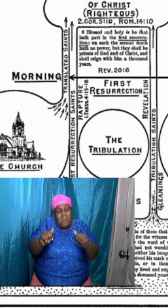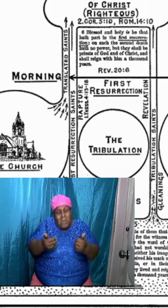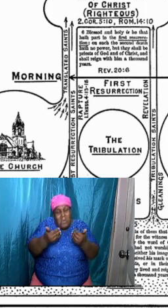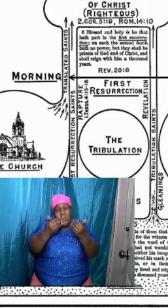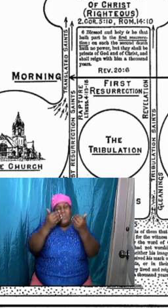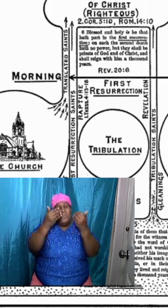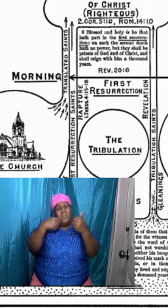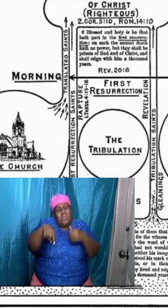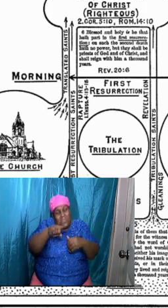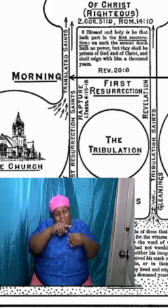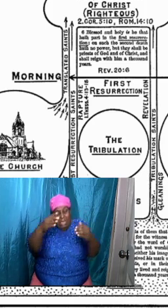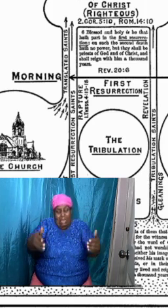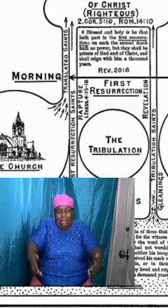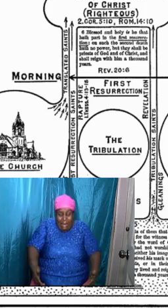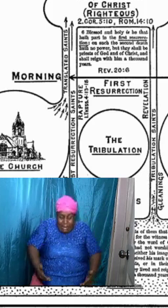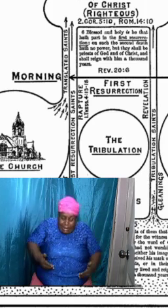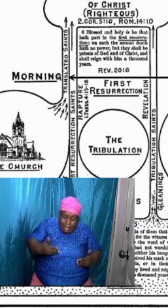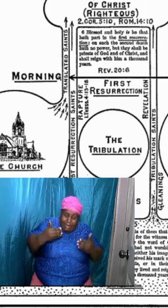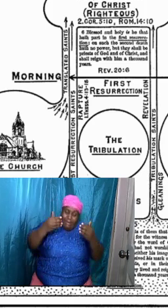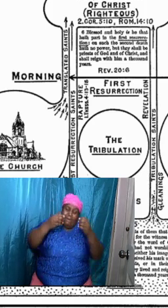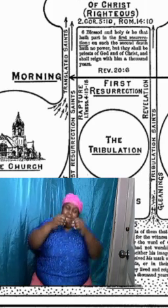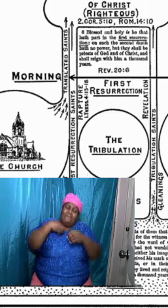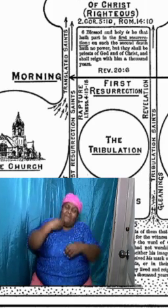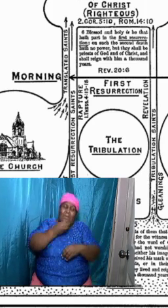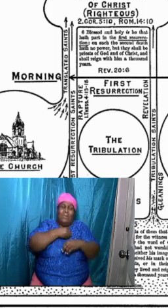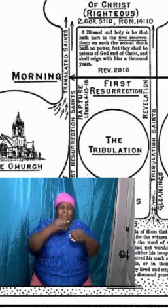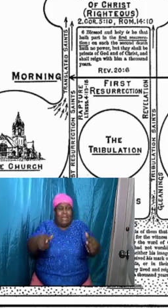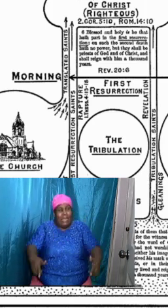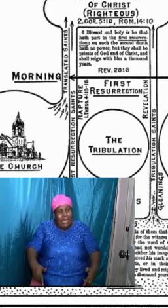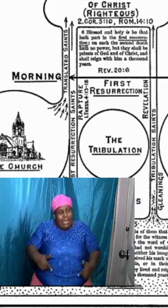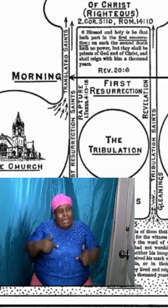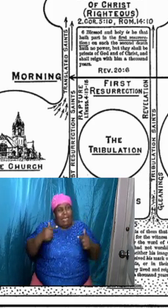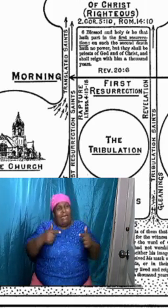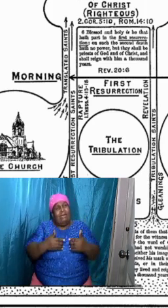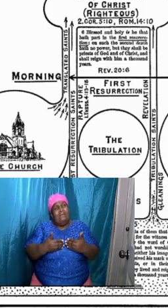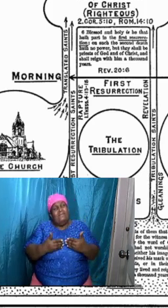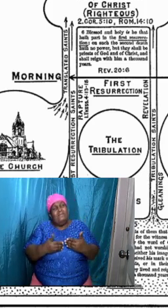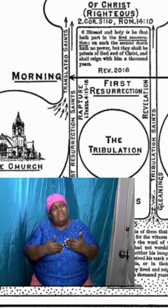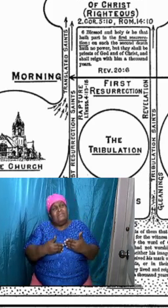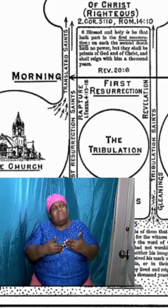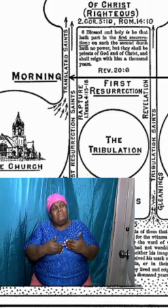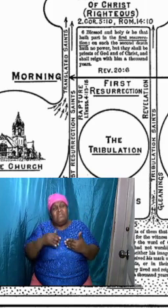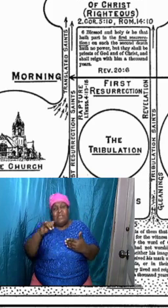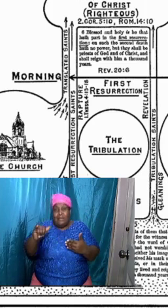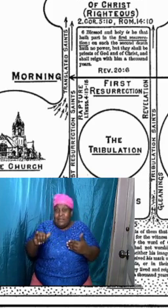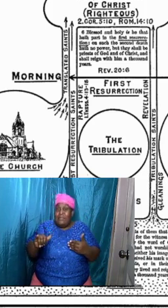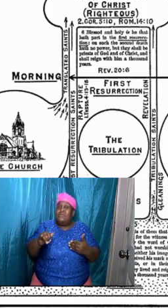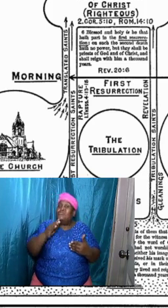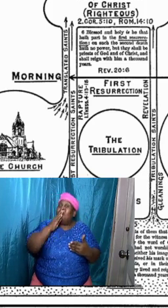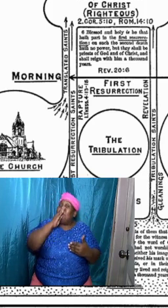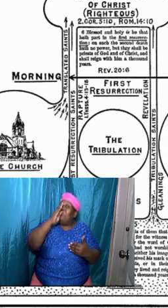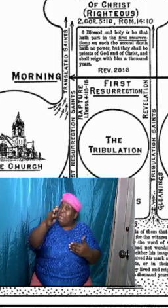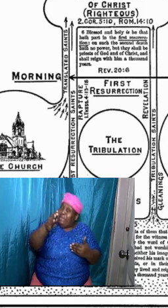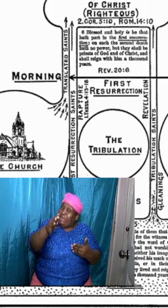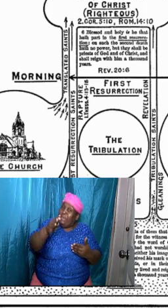ourselves, the stewardship, that is going to be the currency that allow us to